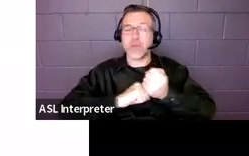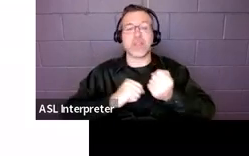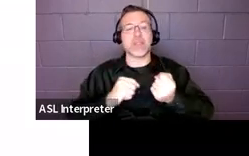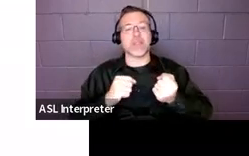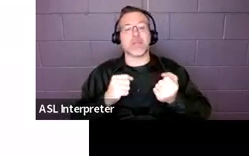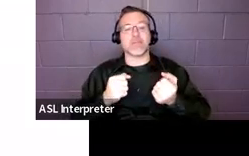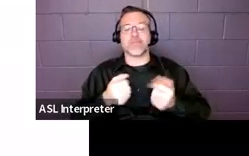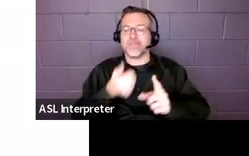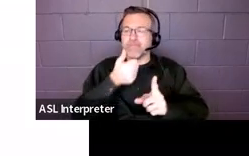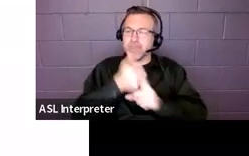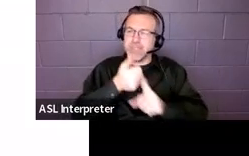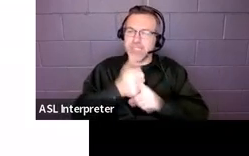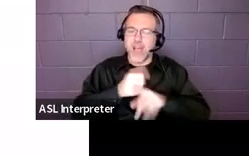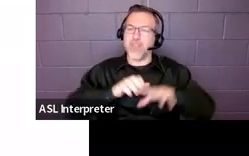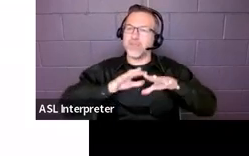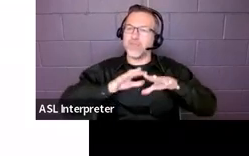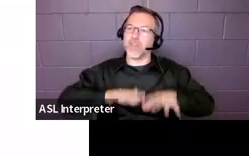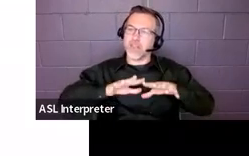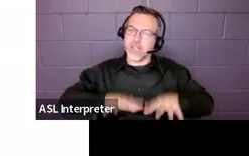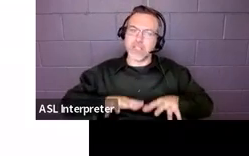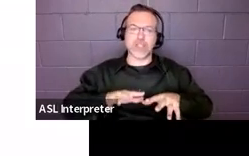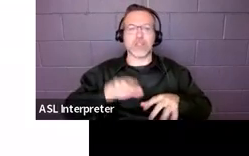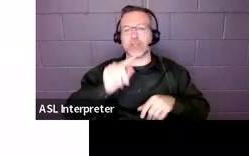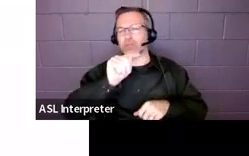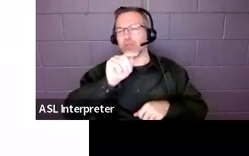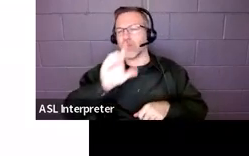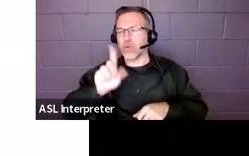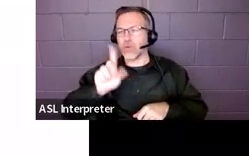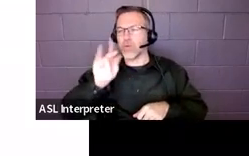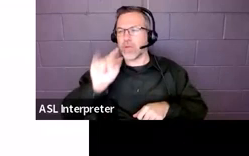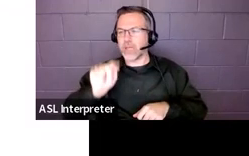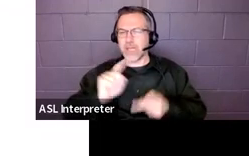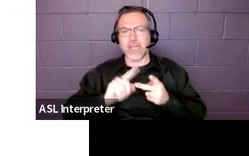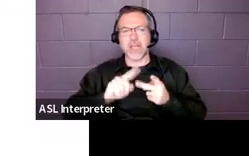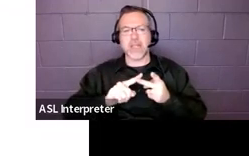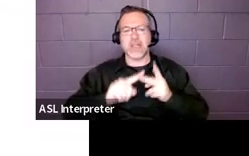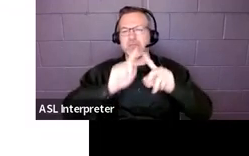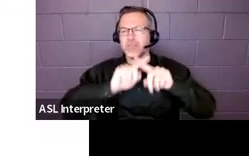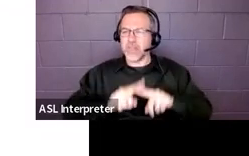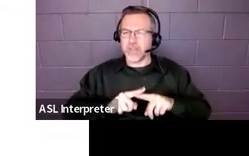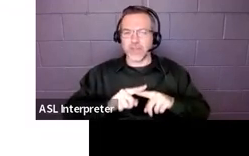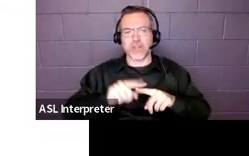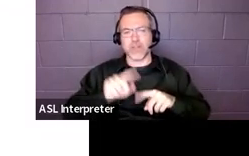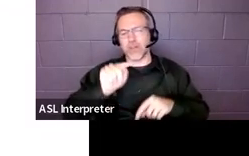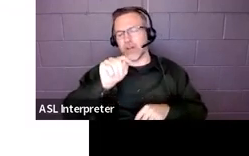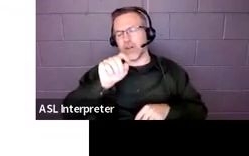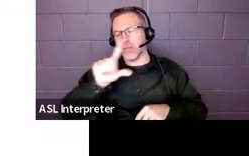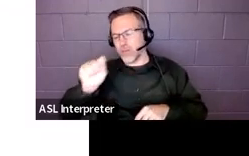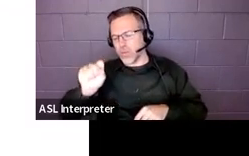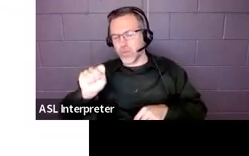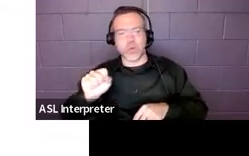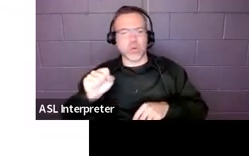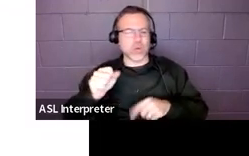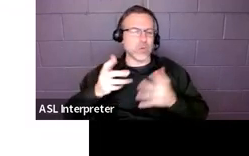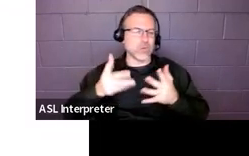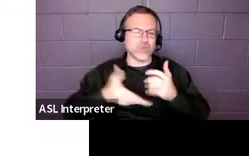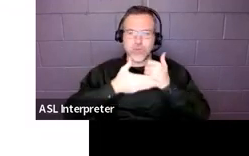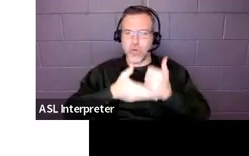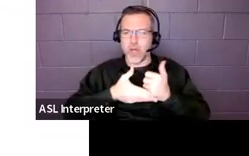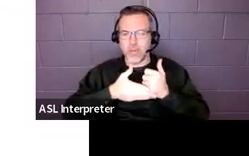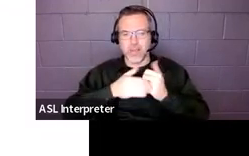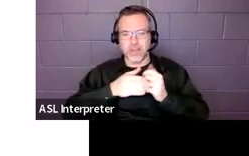-regulation toolkit or just use different manipulatives to help them attend to their classes,